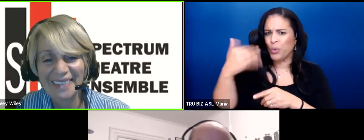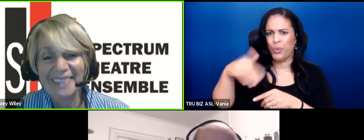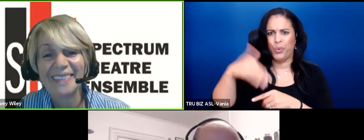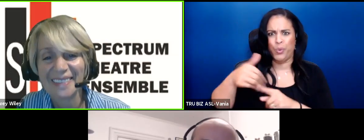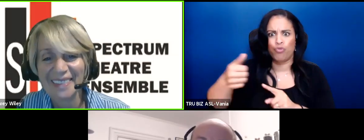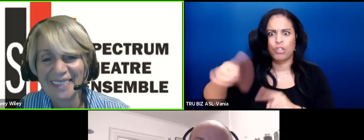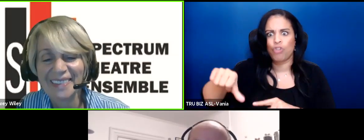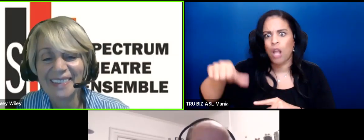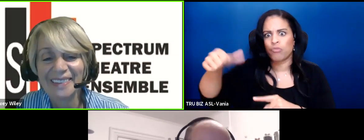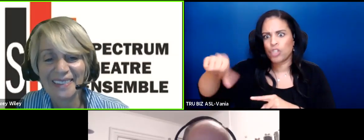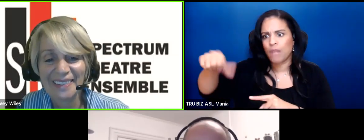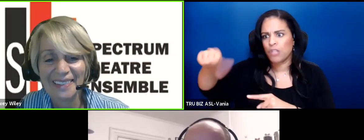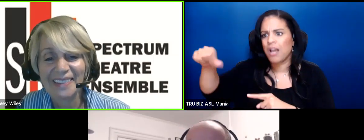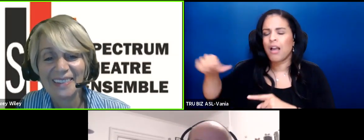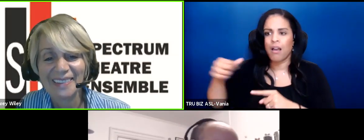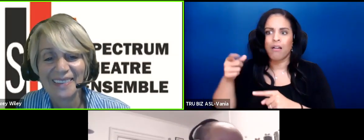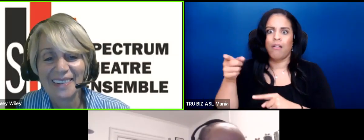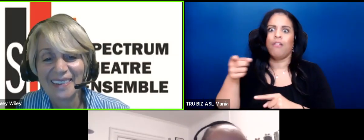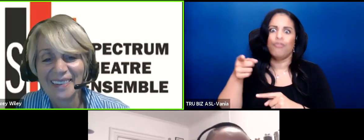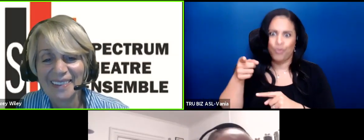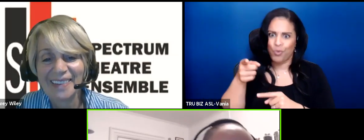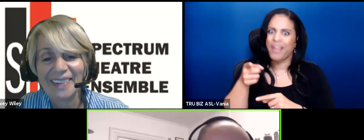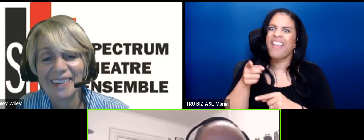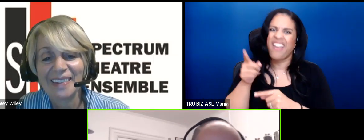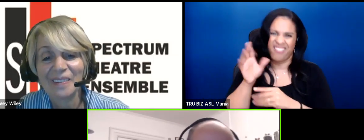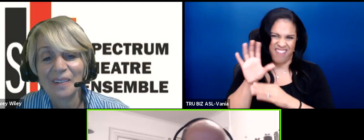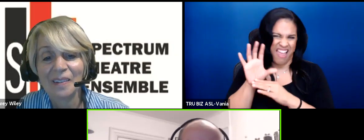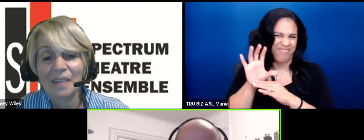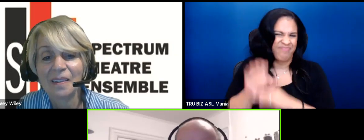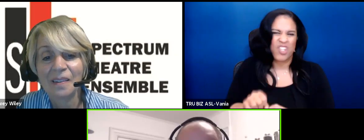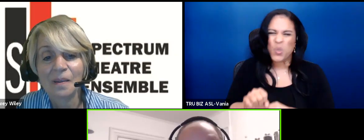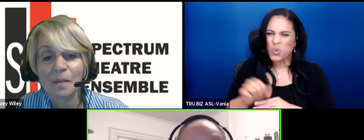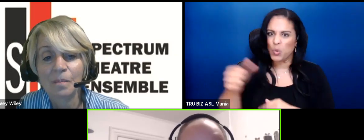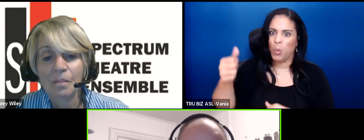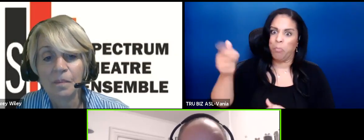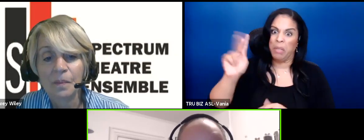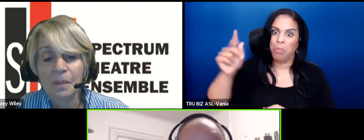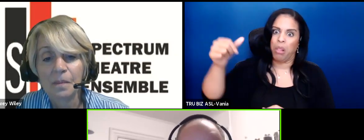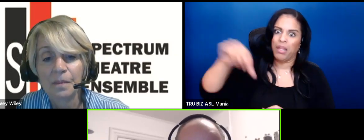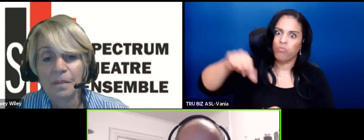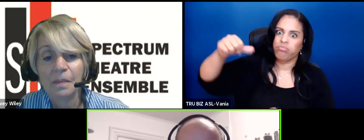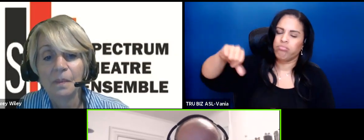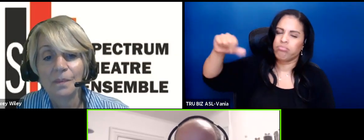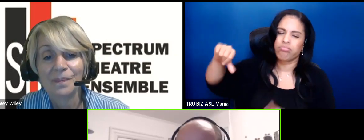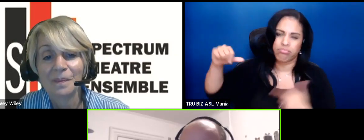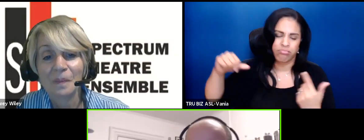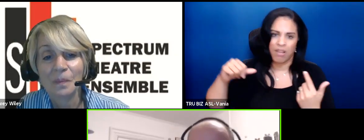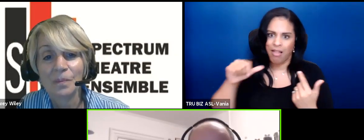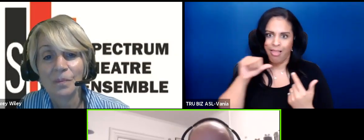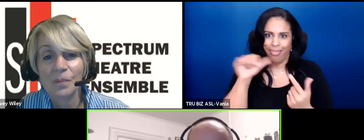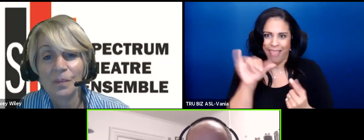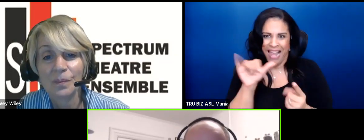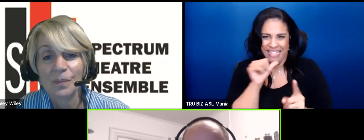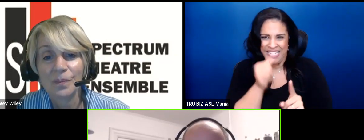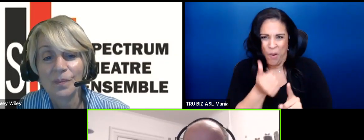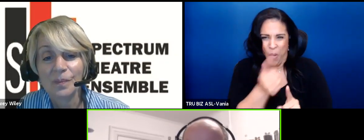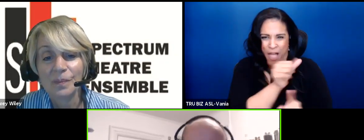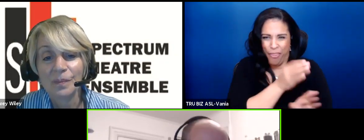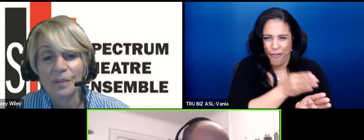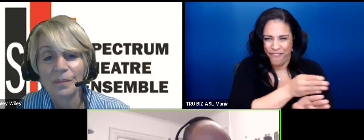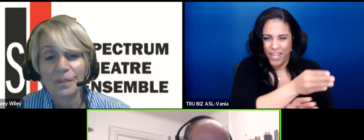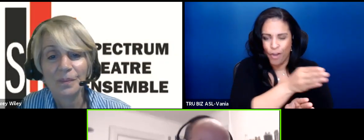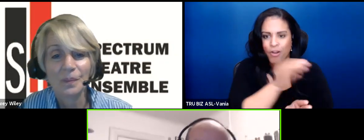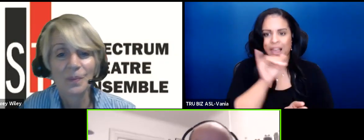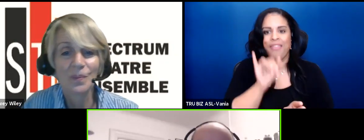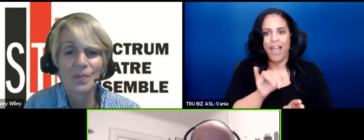Mm-hmm. you get used to rejection like none no other field and that just really you know solidifies so